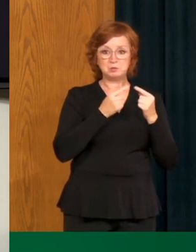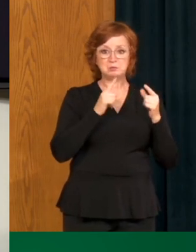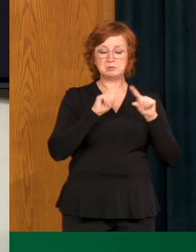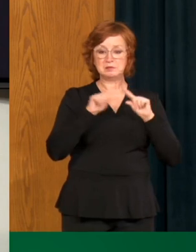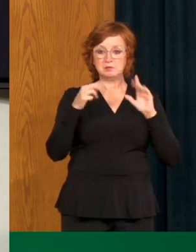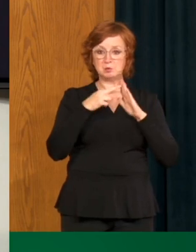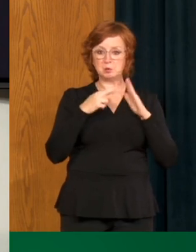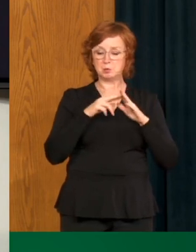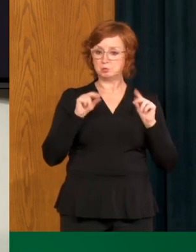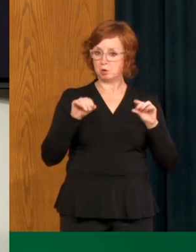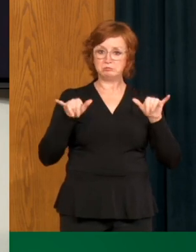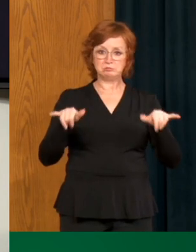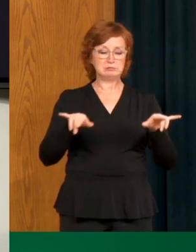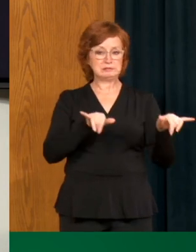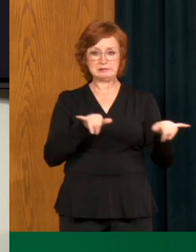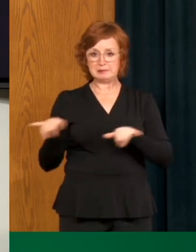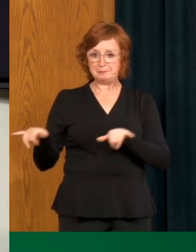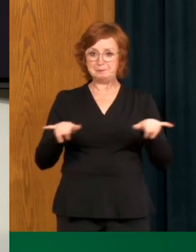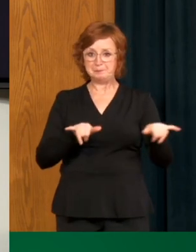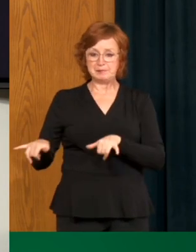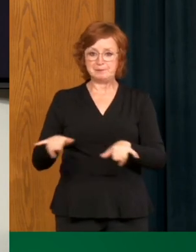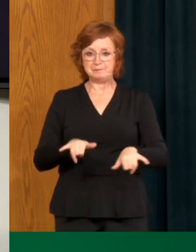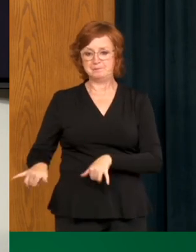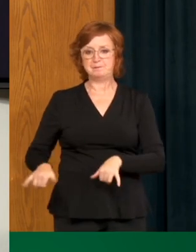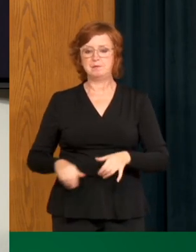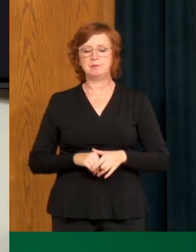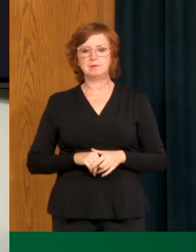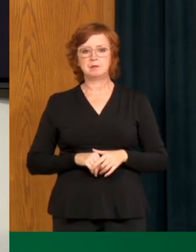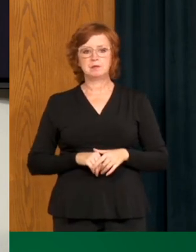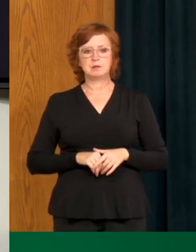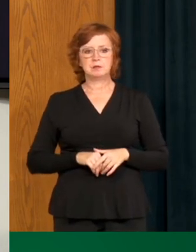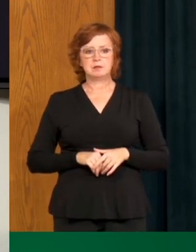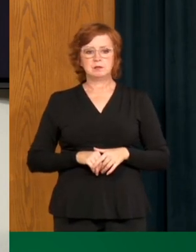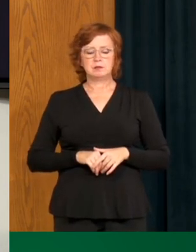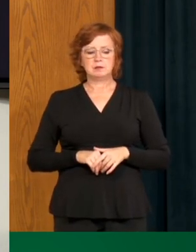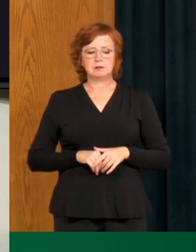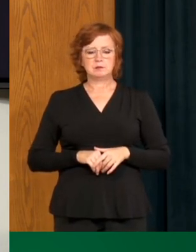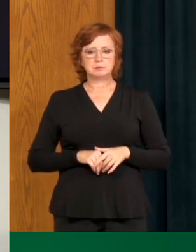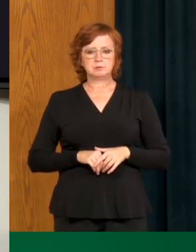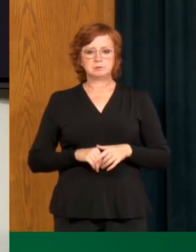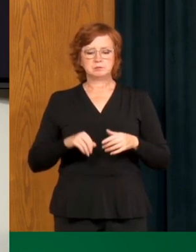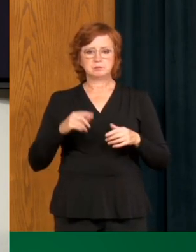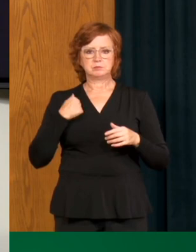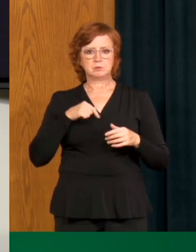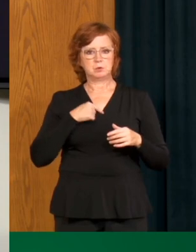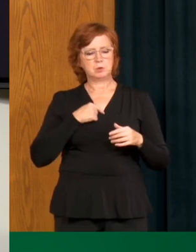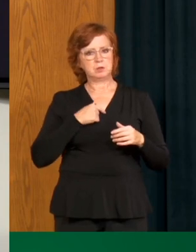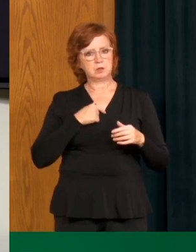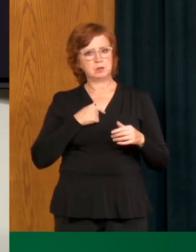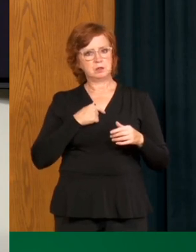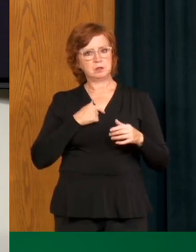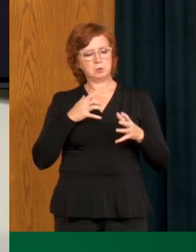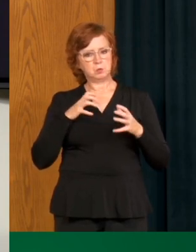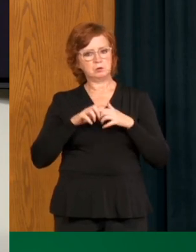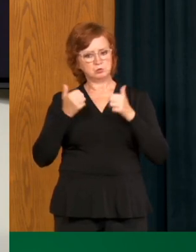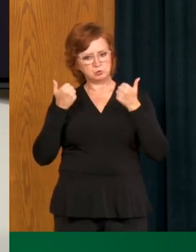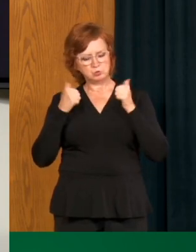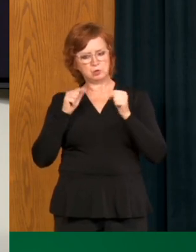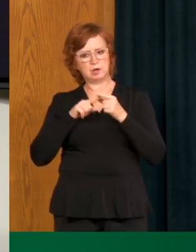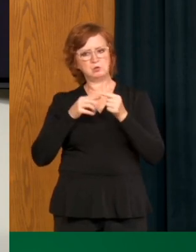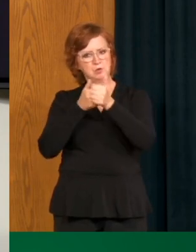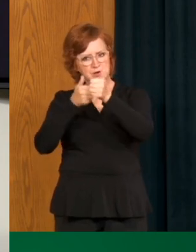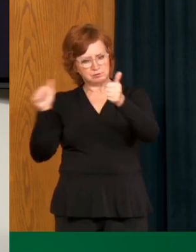increase in case numbers, then we've to a large extent, uh, you know, not been able to prevent something that all of us should try to prevent.